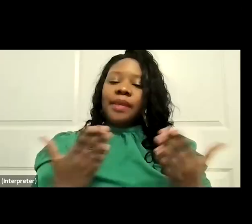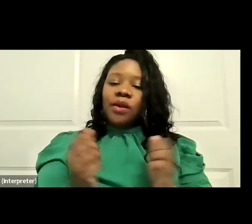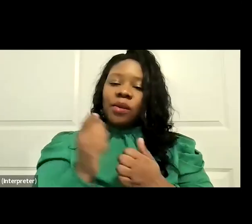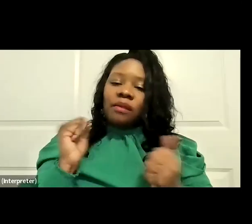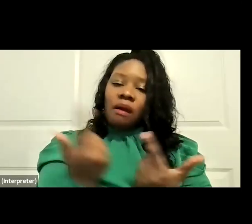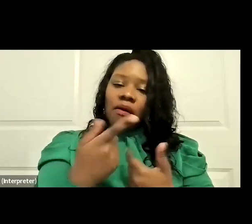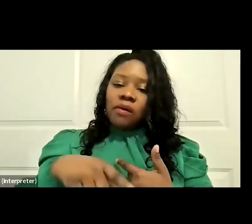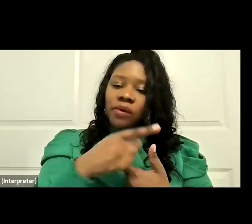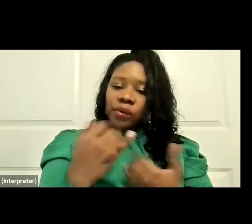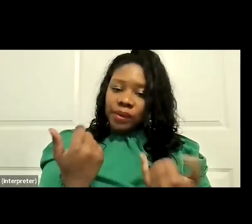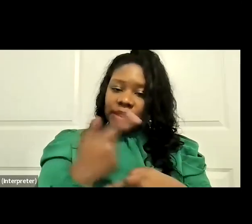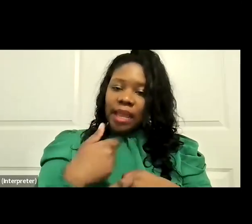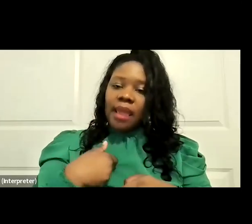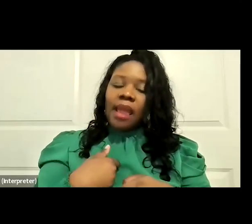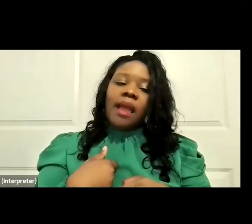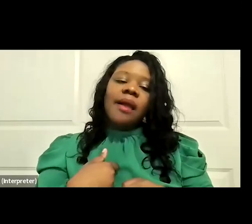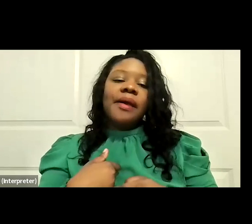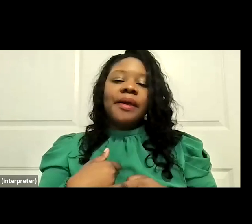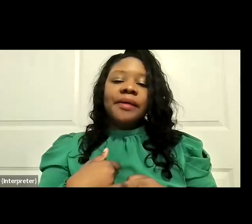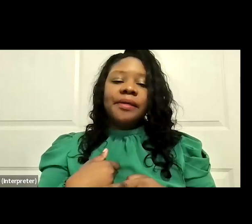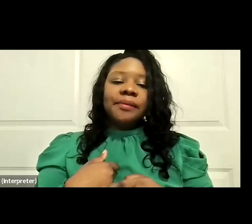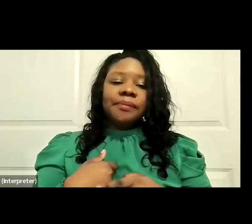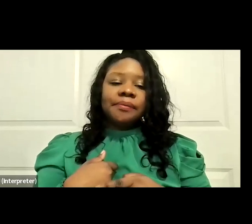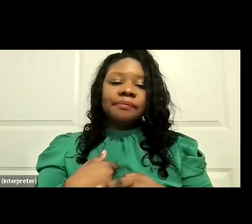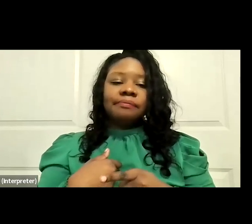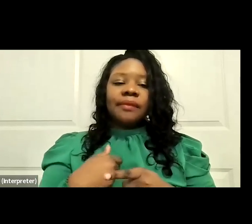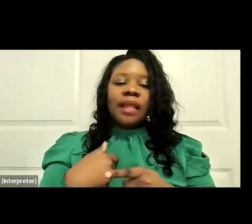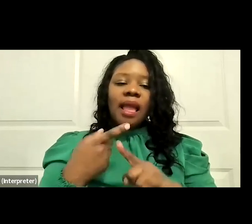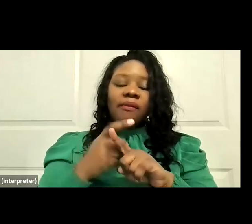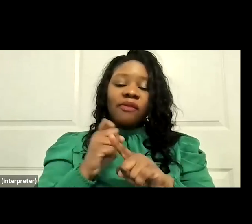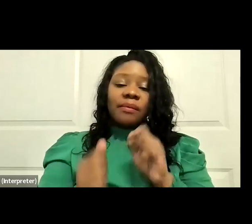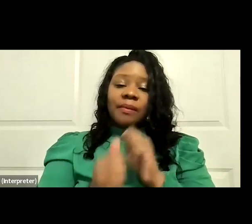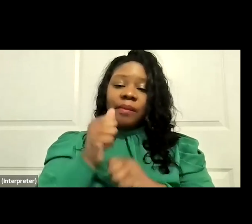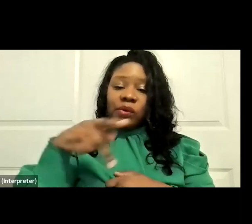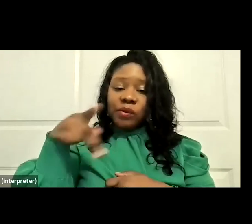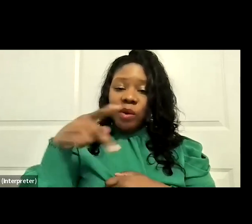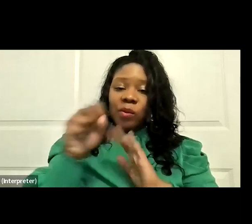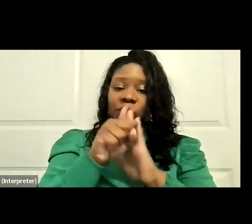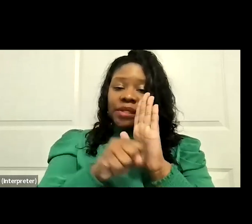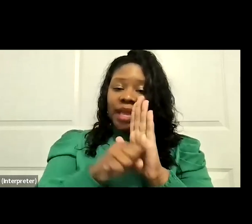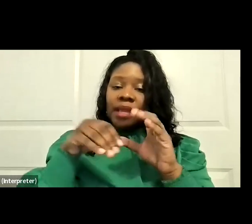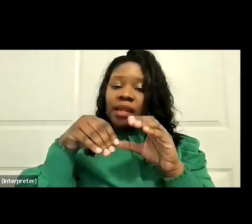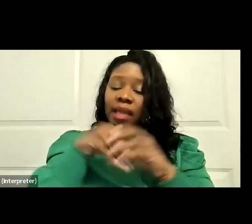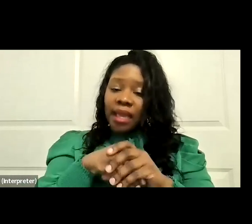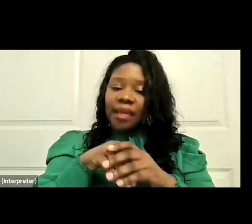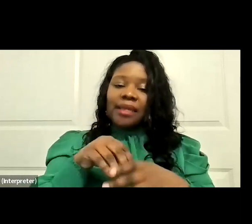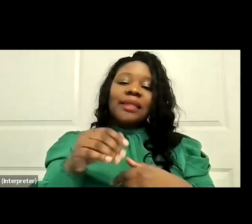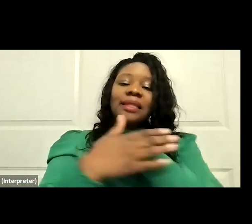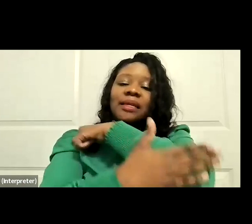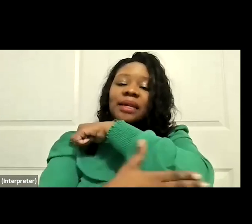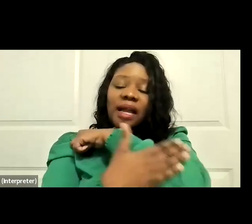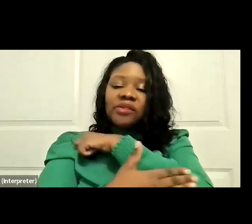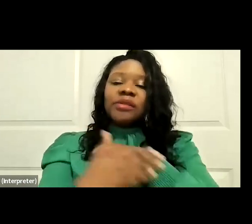I come from perhaps what is maybe the most purple state in the nation, I guess, the way we talk about these things with colors.